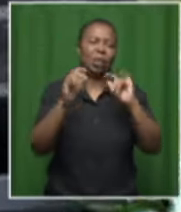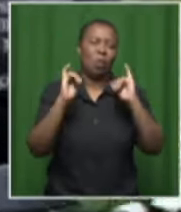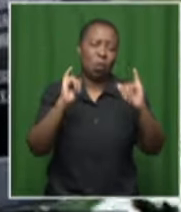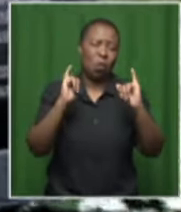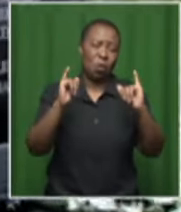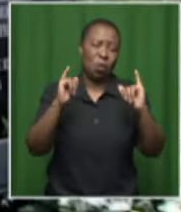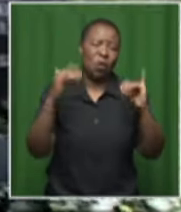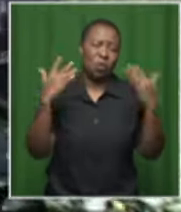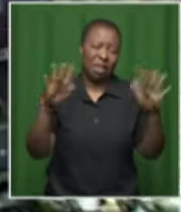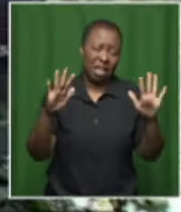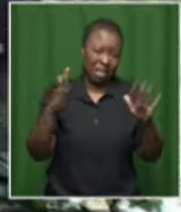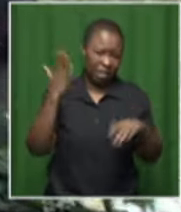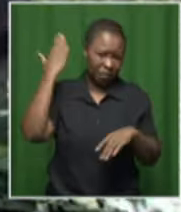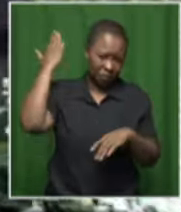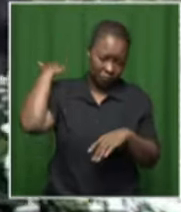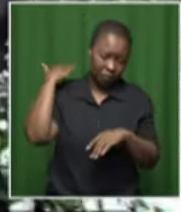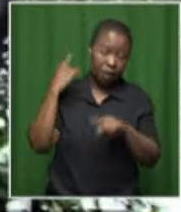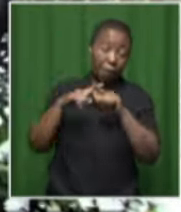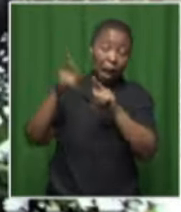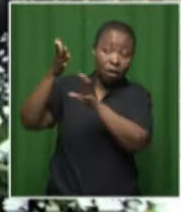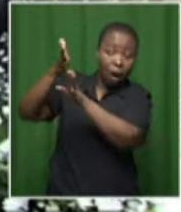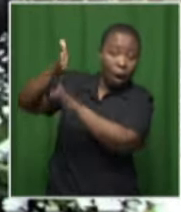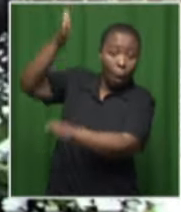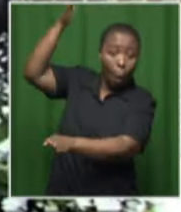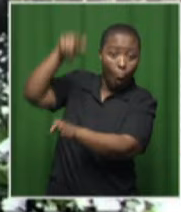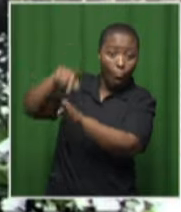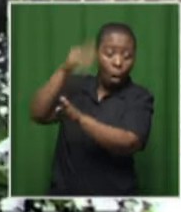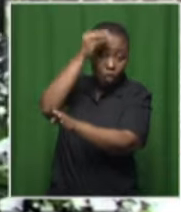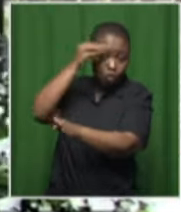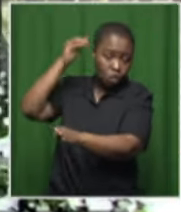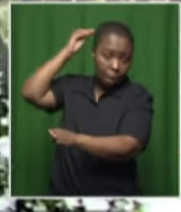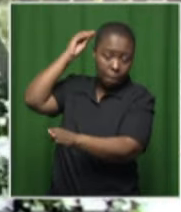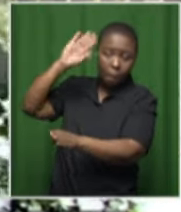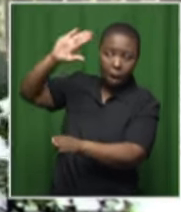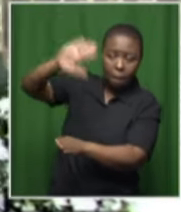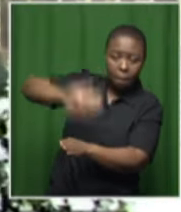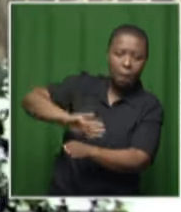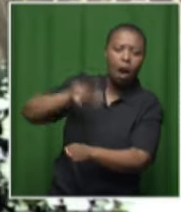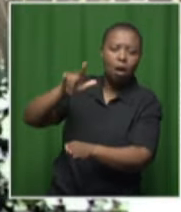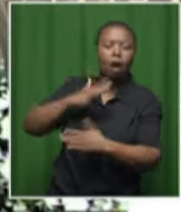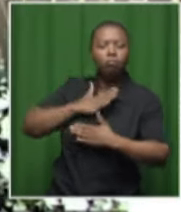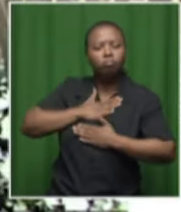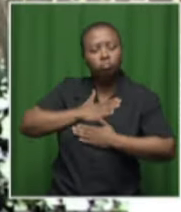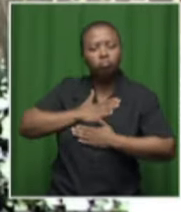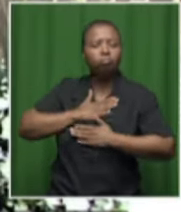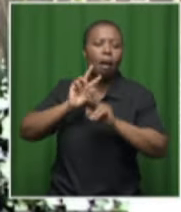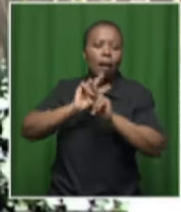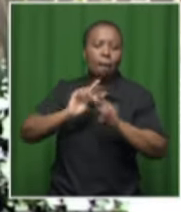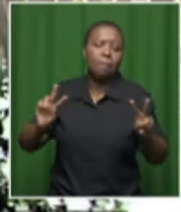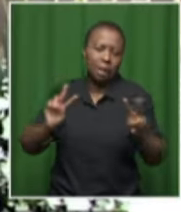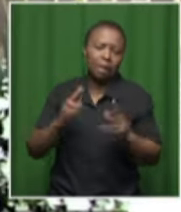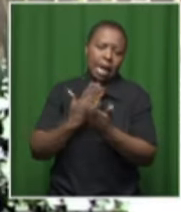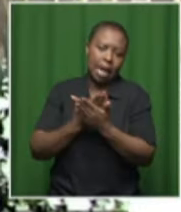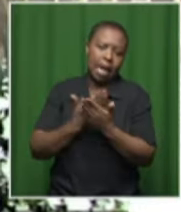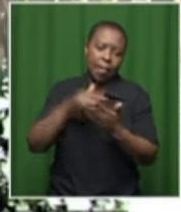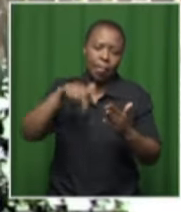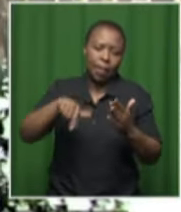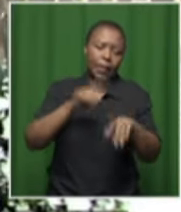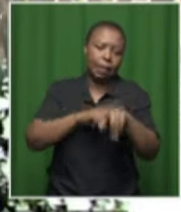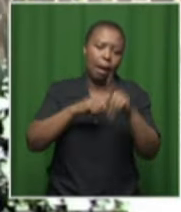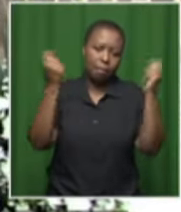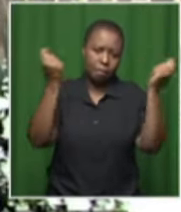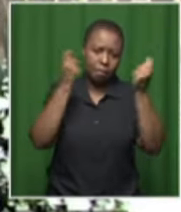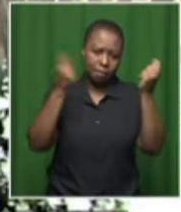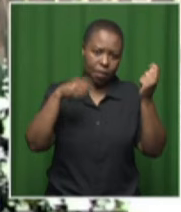this wall of remembrance can bring them some form of solace this festive season. Patricia Fasaghi, SBC